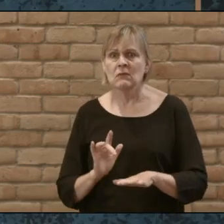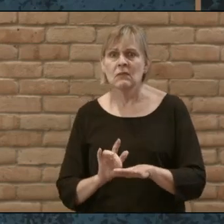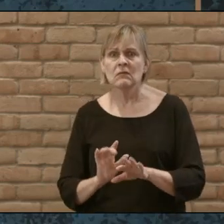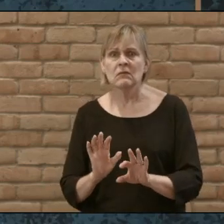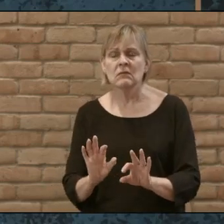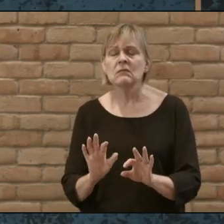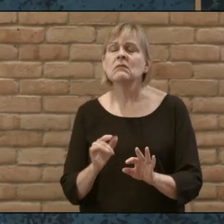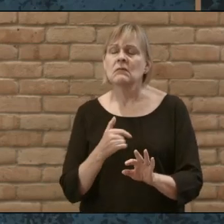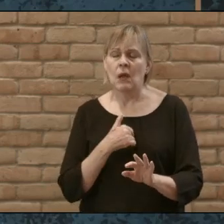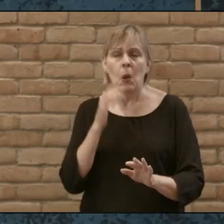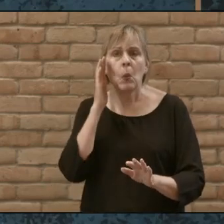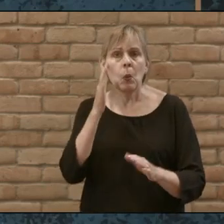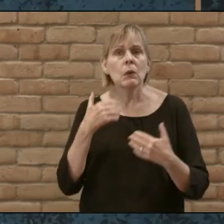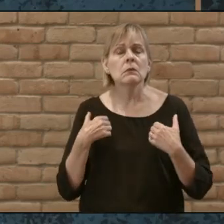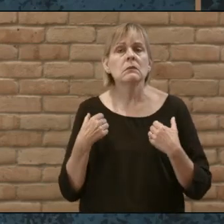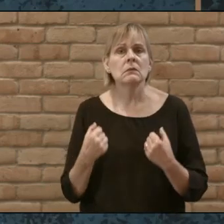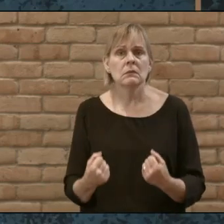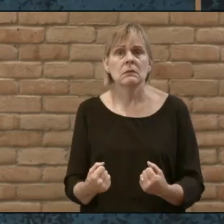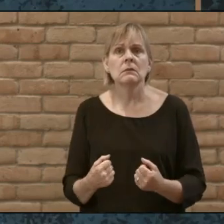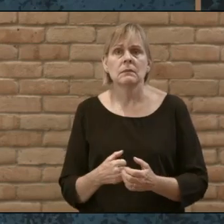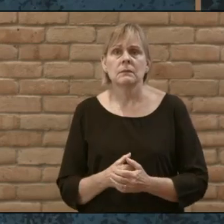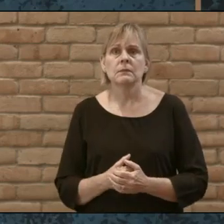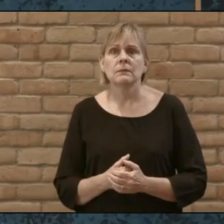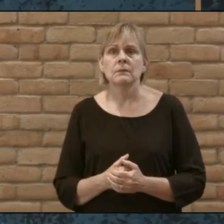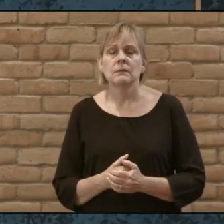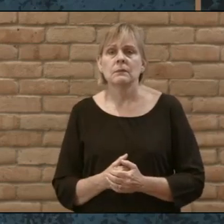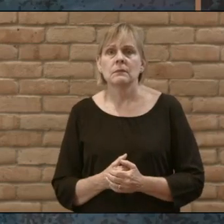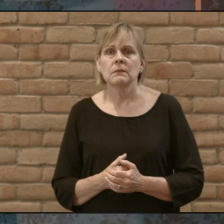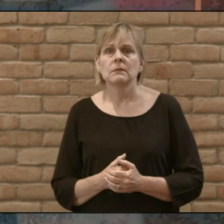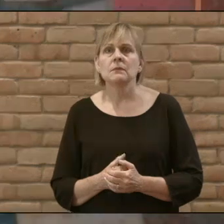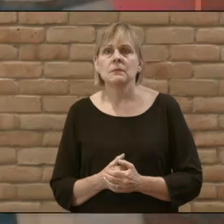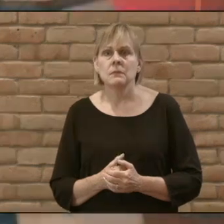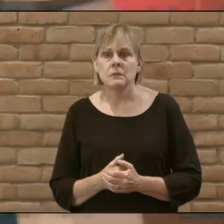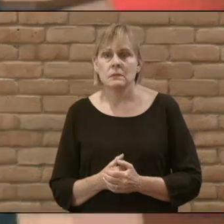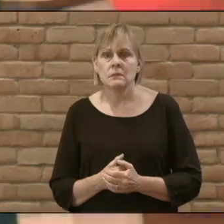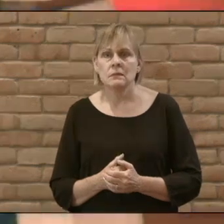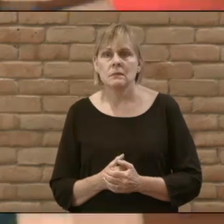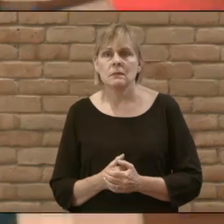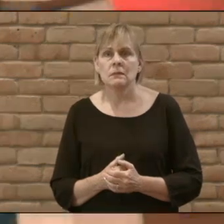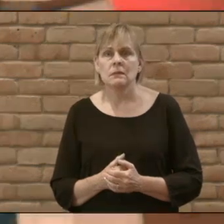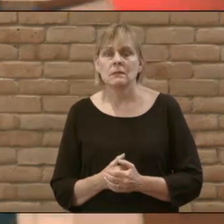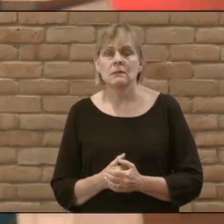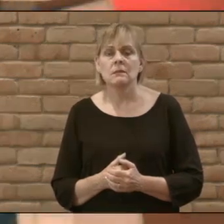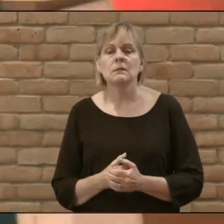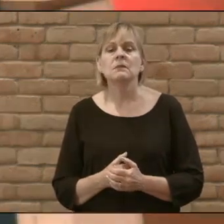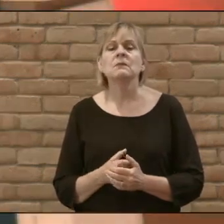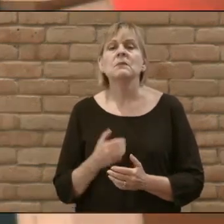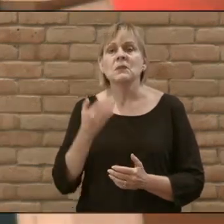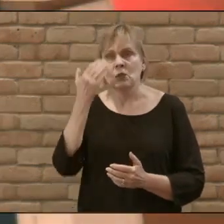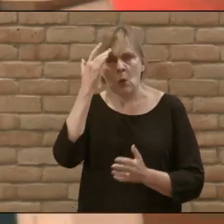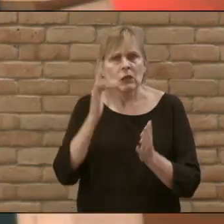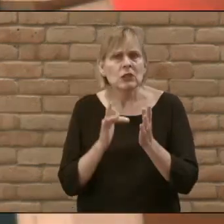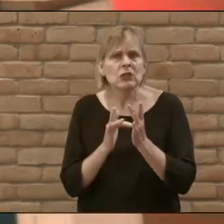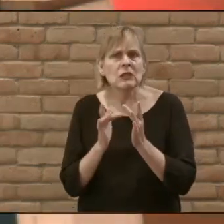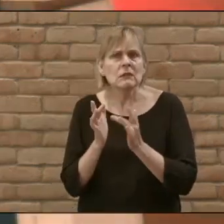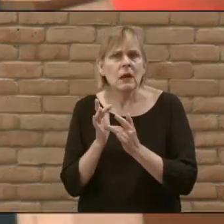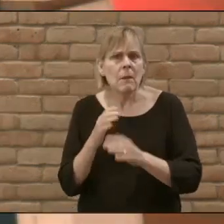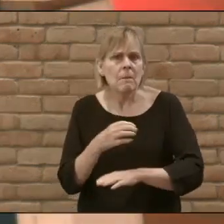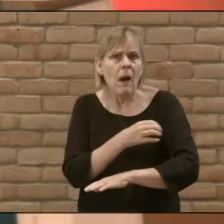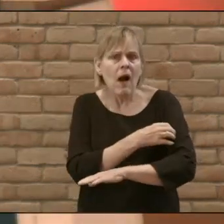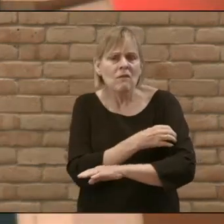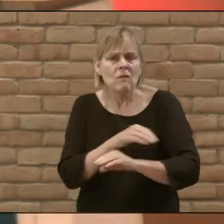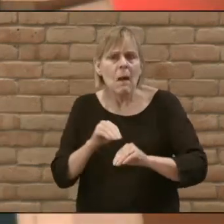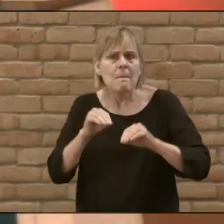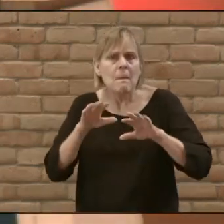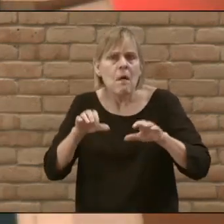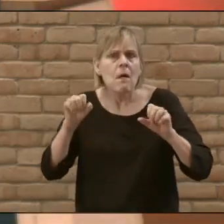I'll be healed. This woman had heard of Jesus, that he was powerful, that he could perform miracles. If I can just